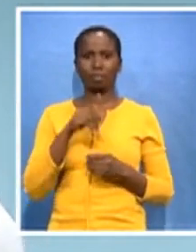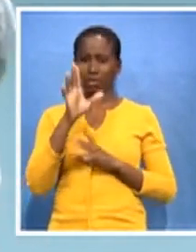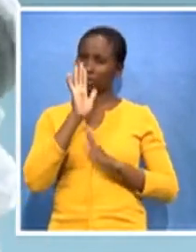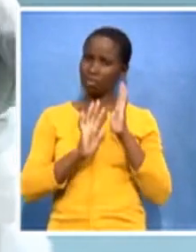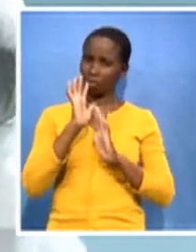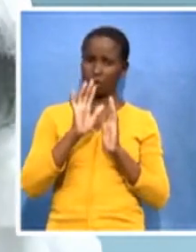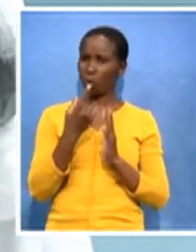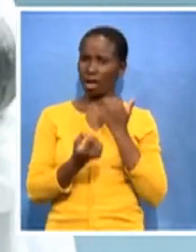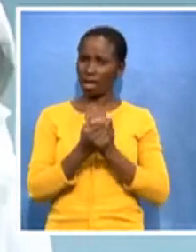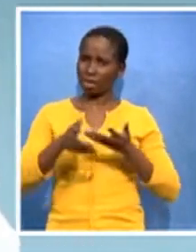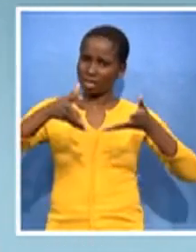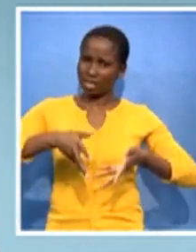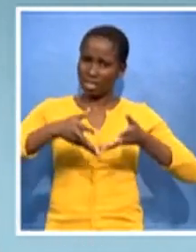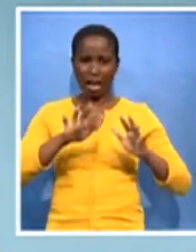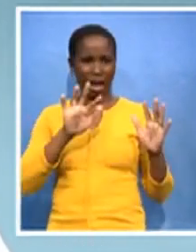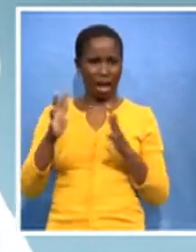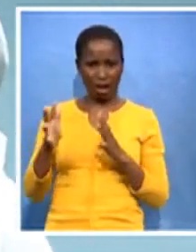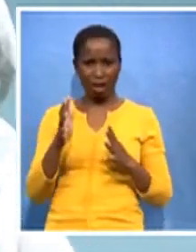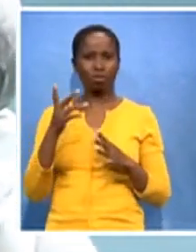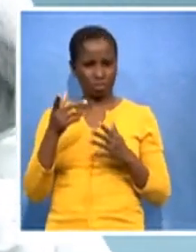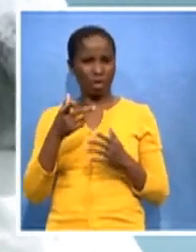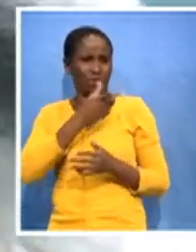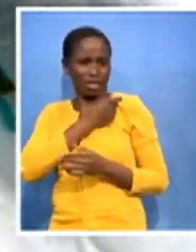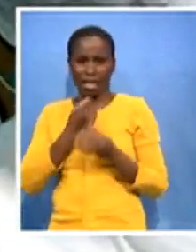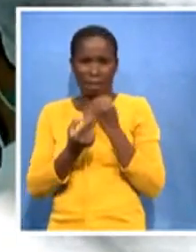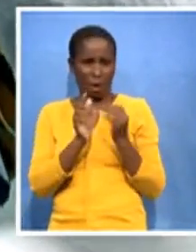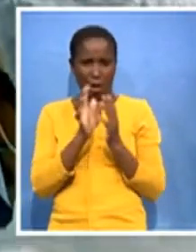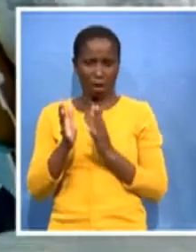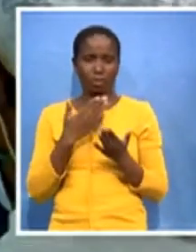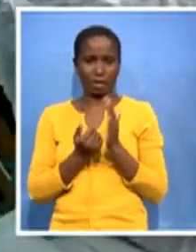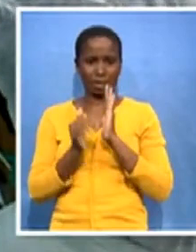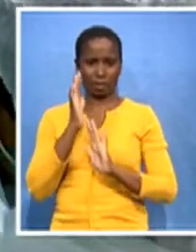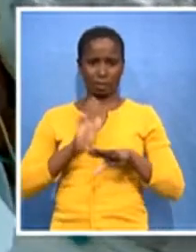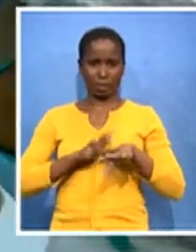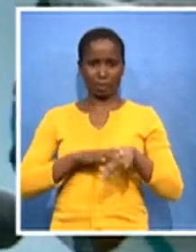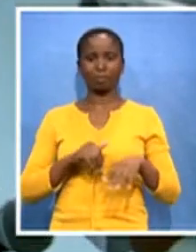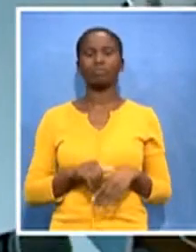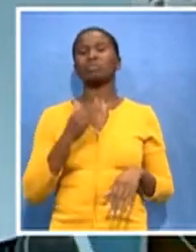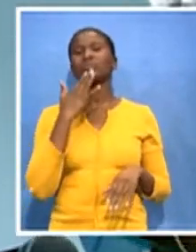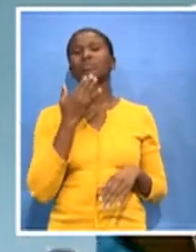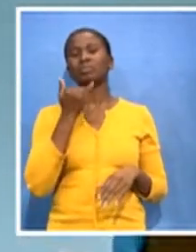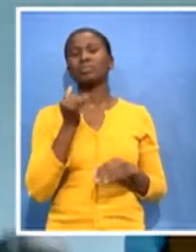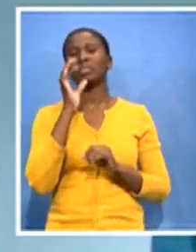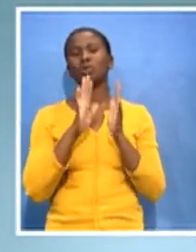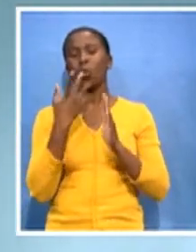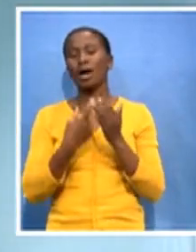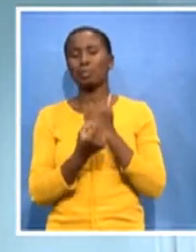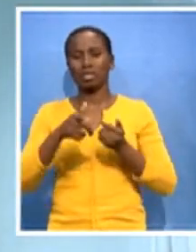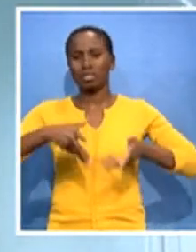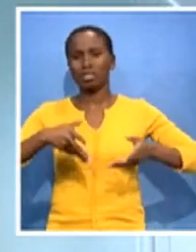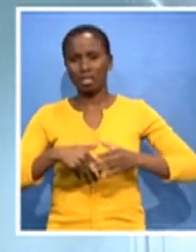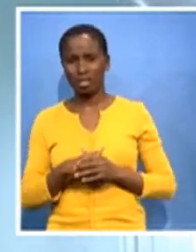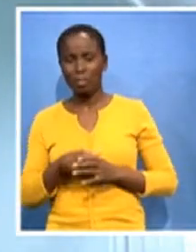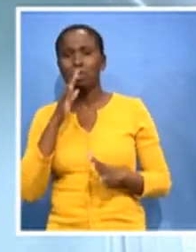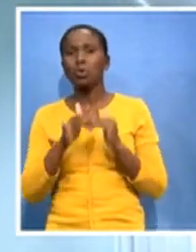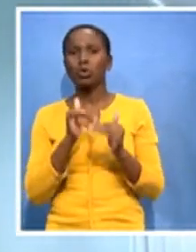actually done in this facility. Let's just first talk about exactly what is happening here for people that are watching at home, and how the process is in terms of making the vaccine. Hi,